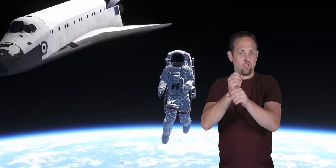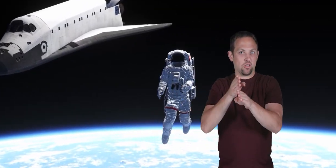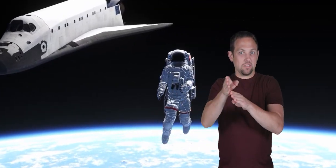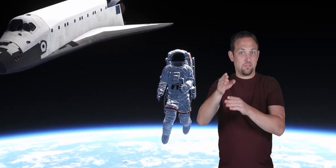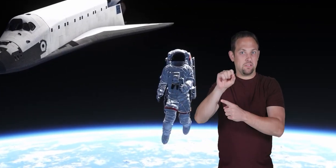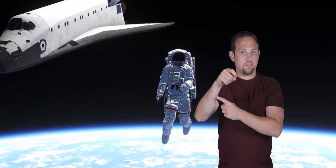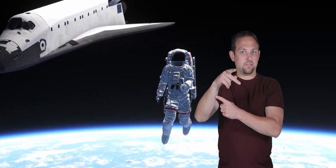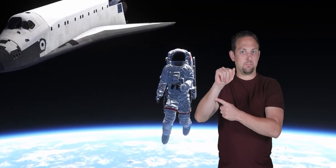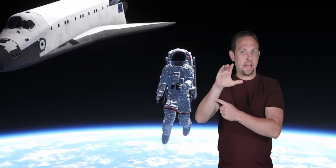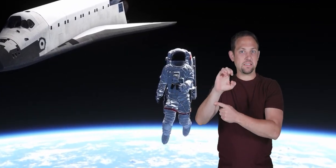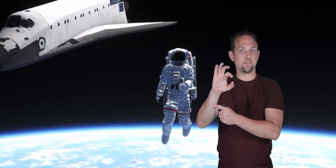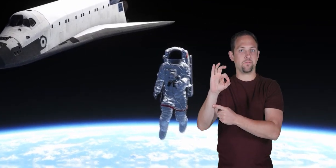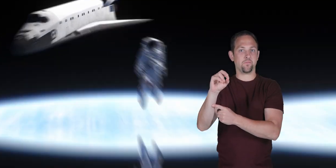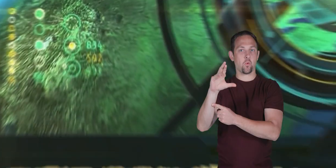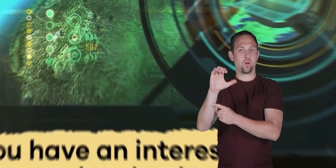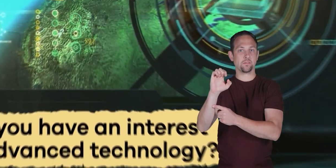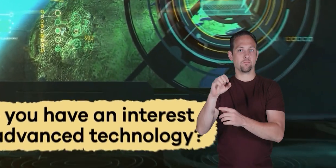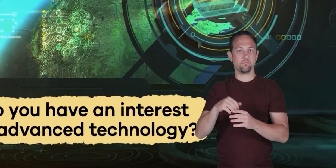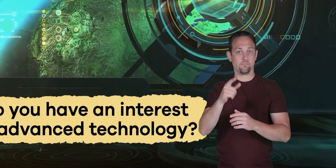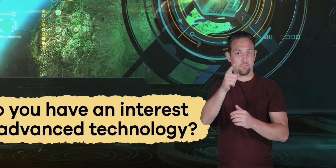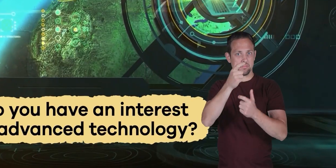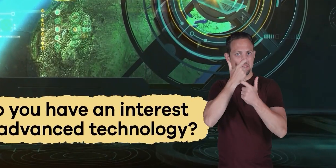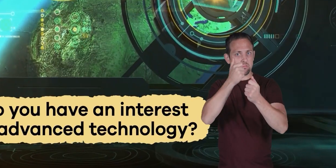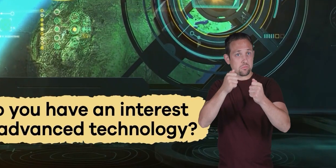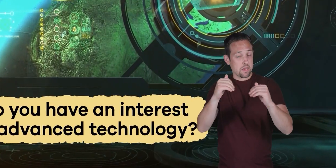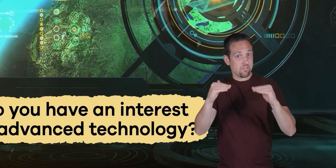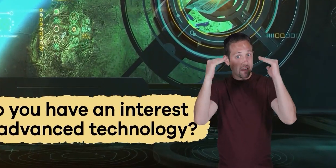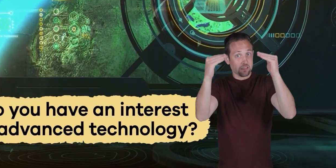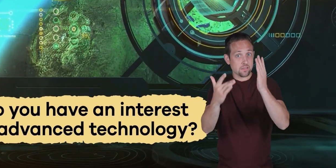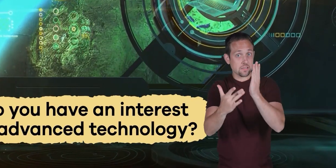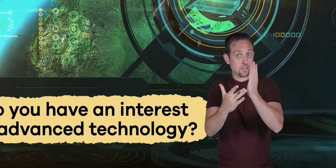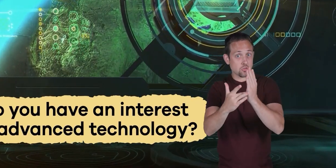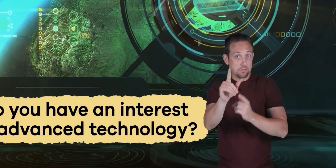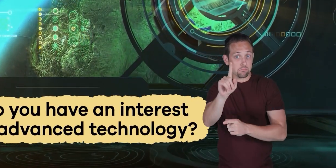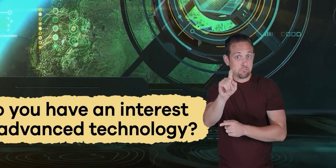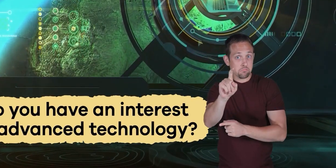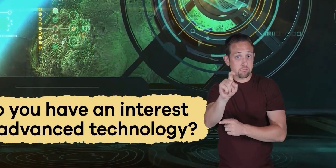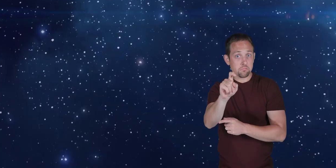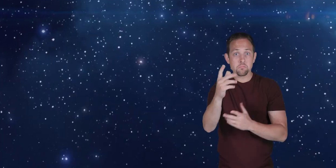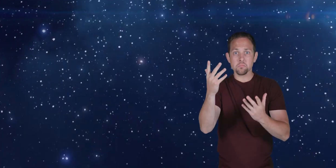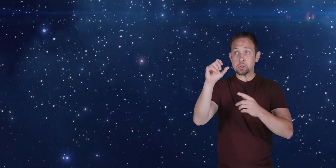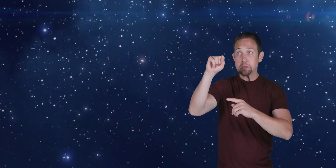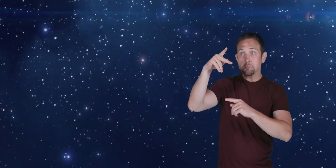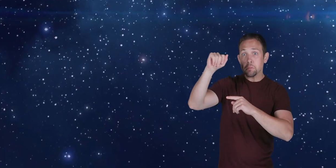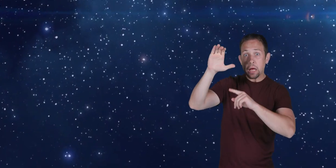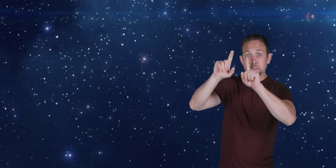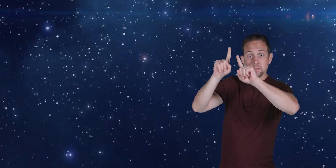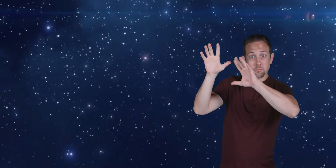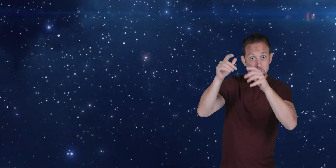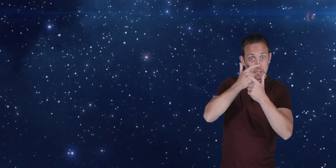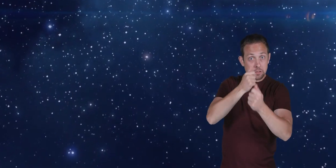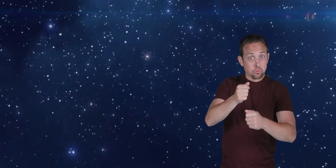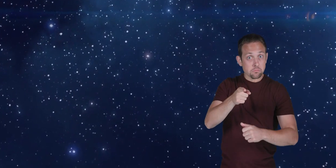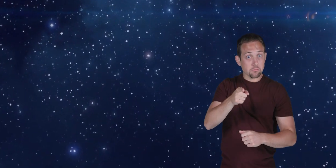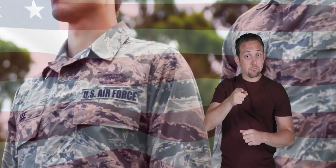careers space force do you have an interest in advanced technology what about space did